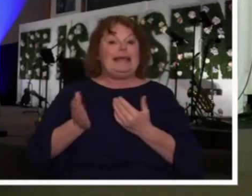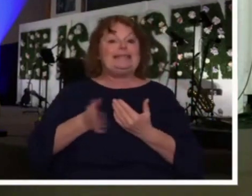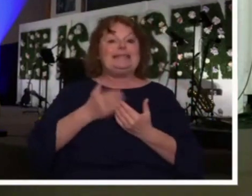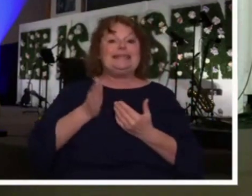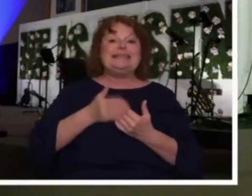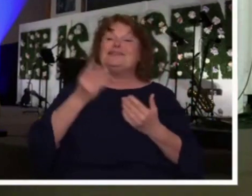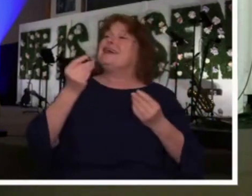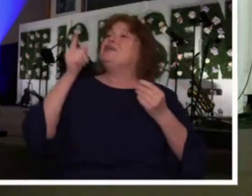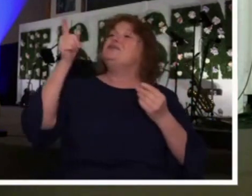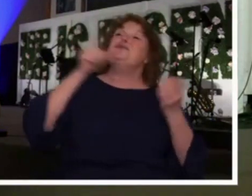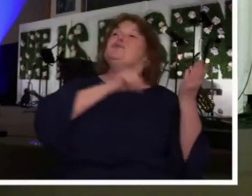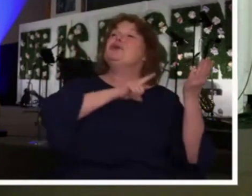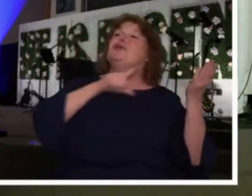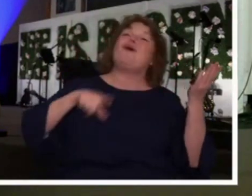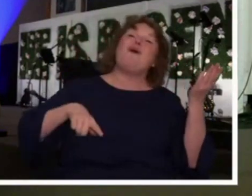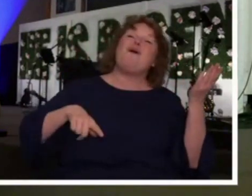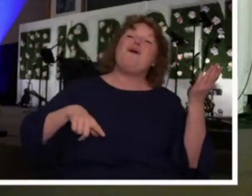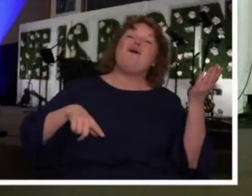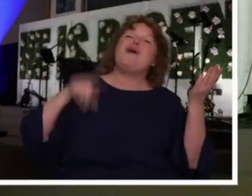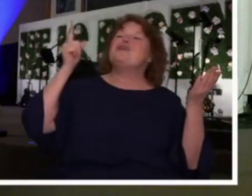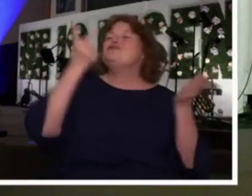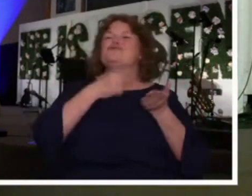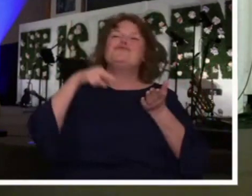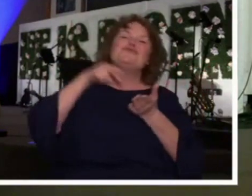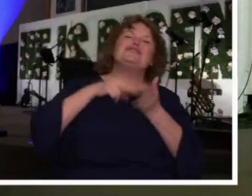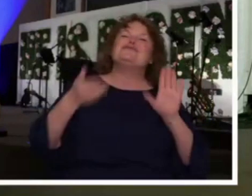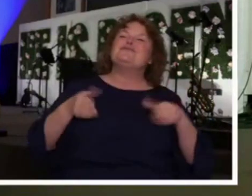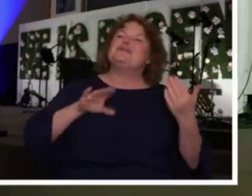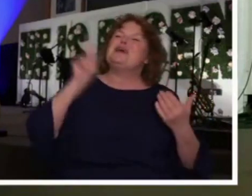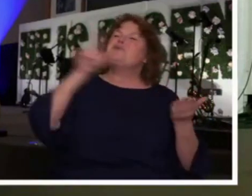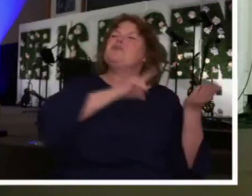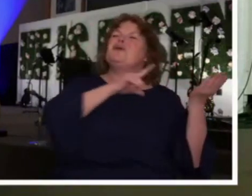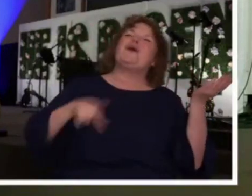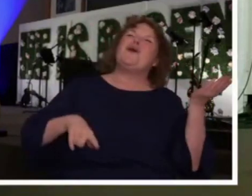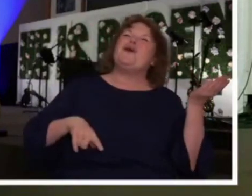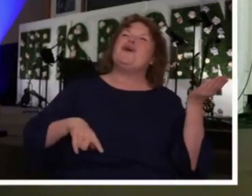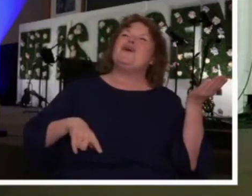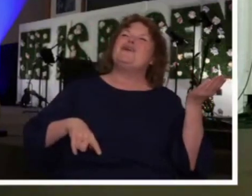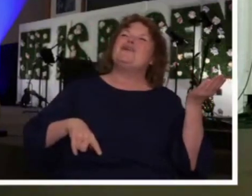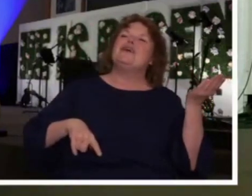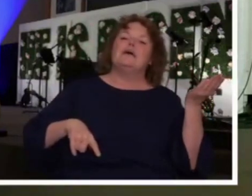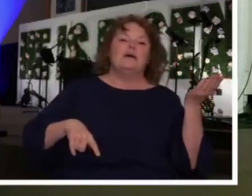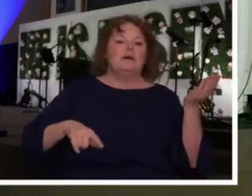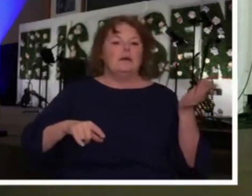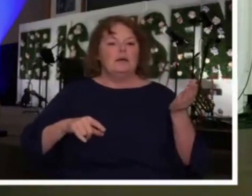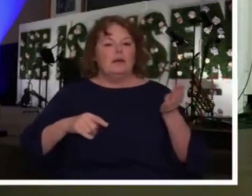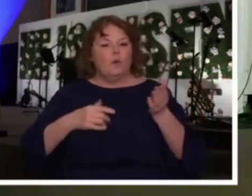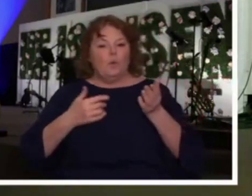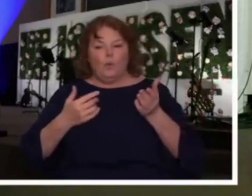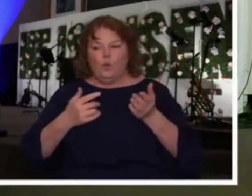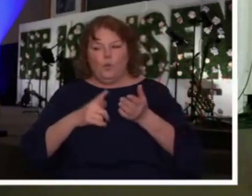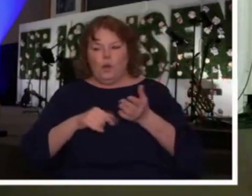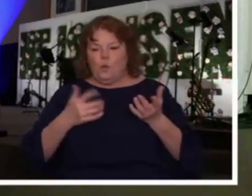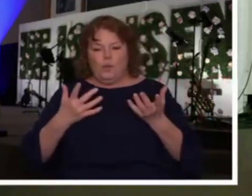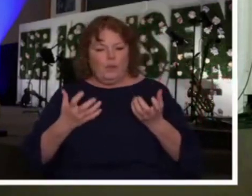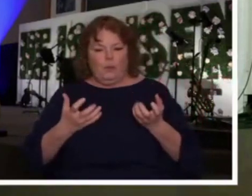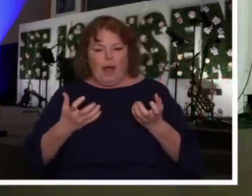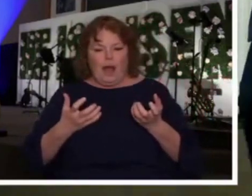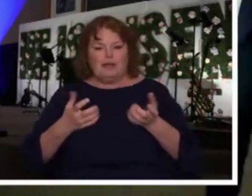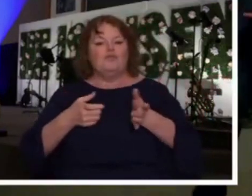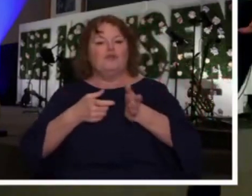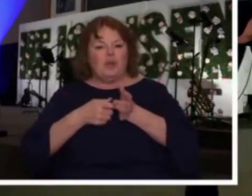Lord, He is Lord, He is risen from the dead, and He is Lord, and do so in our dignity when everything that we want from God requires that we